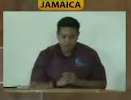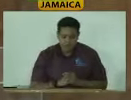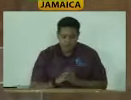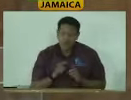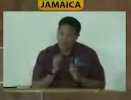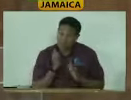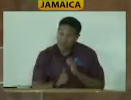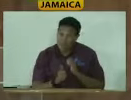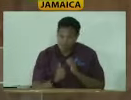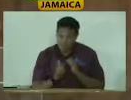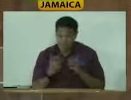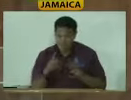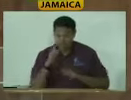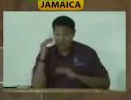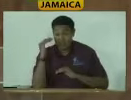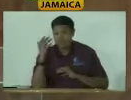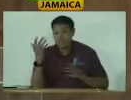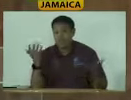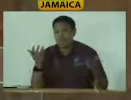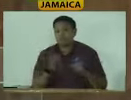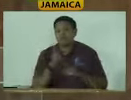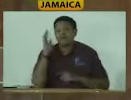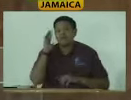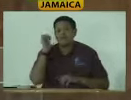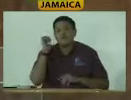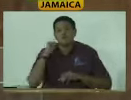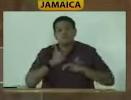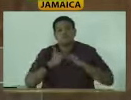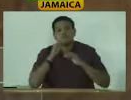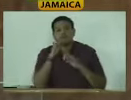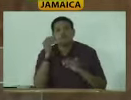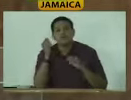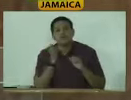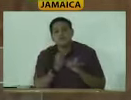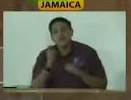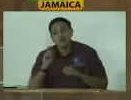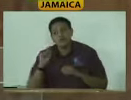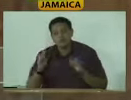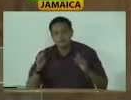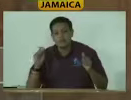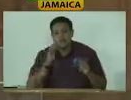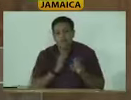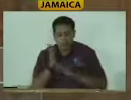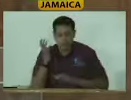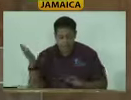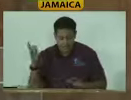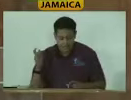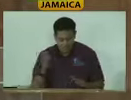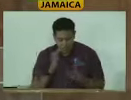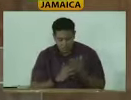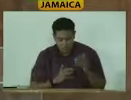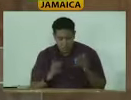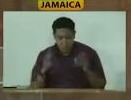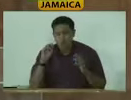passed, it was always anticipated that it wouldn't be brought into effect for a couple of years because the main thing was there were some codes that needed